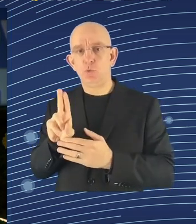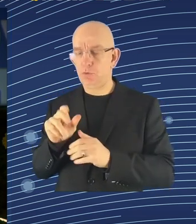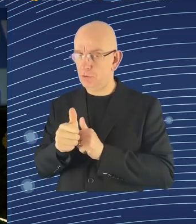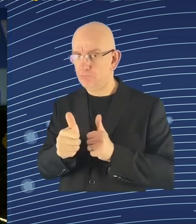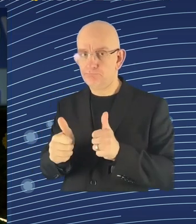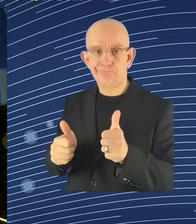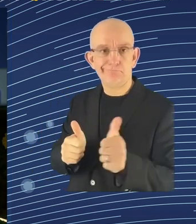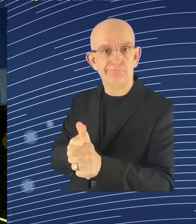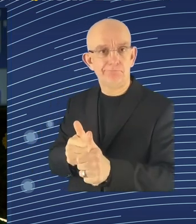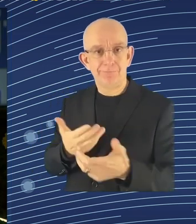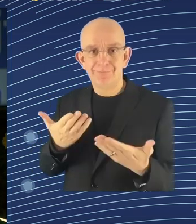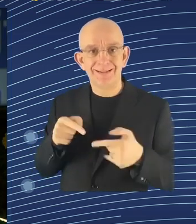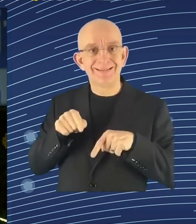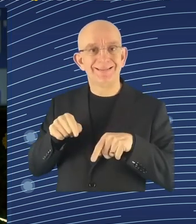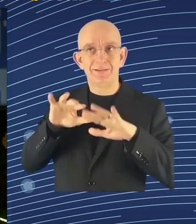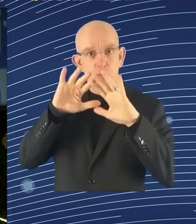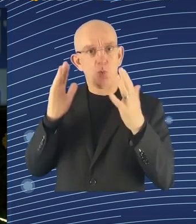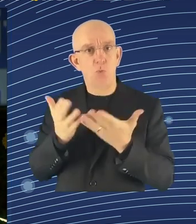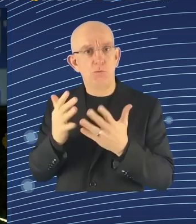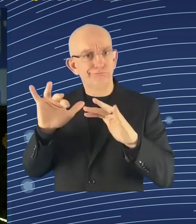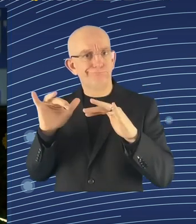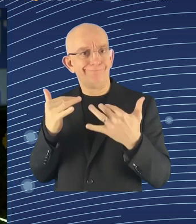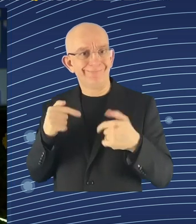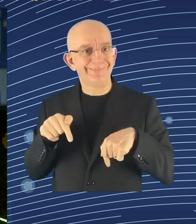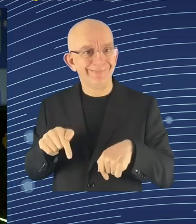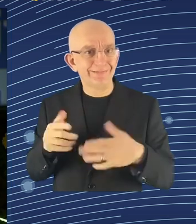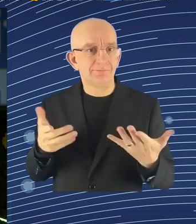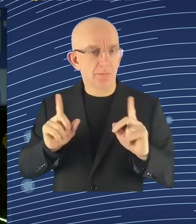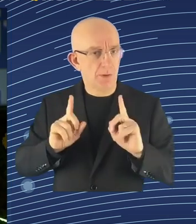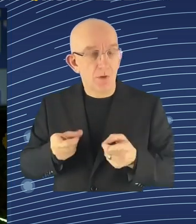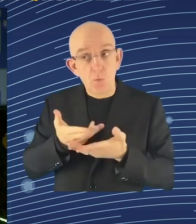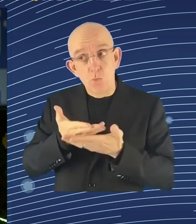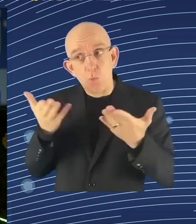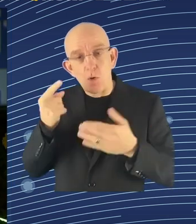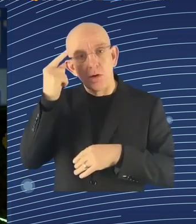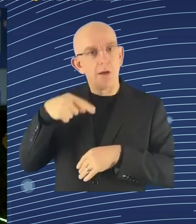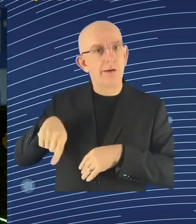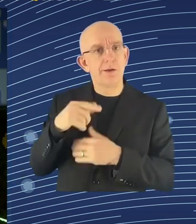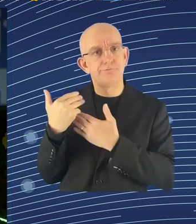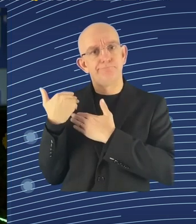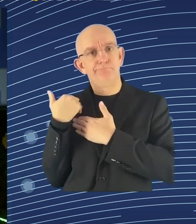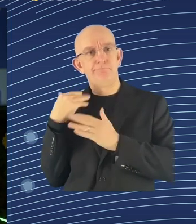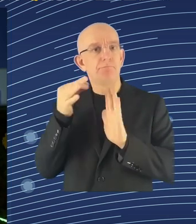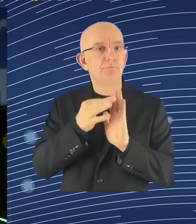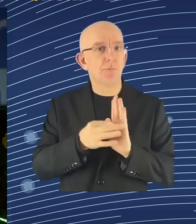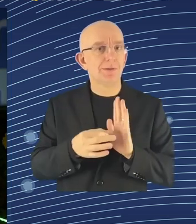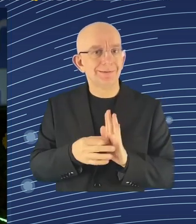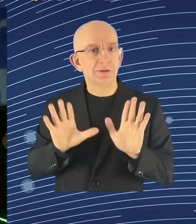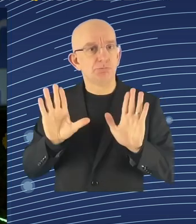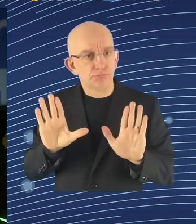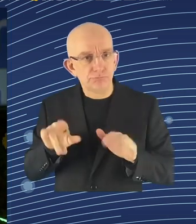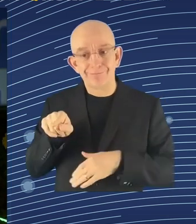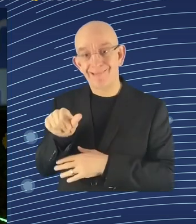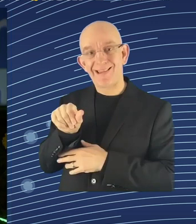seriously. That's why I'm so happy that you are all here today and tomorrow. Why? Because we are really at the cusp, on the cusp of a major